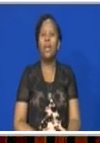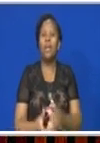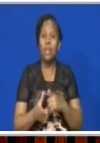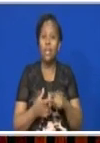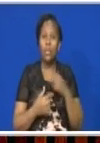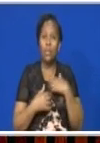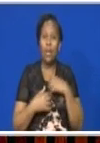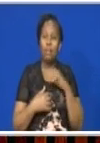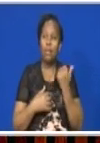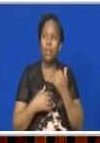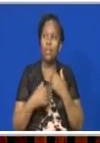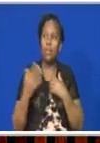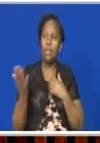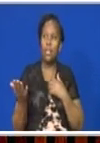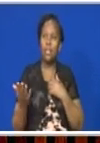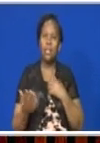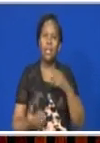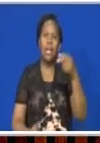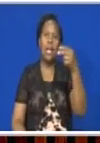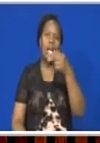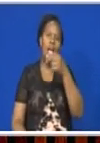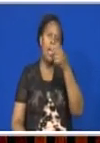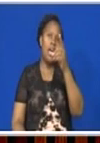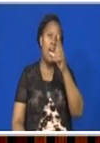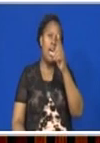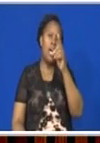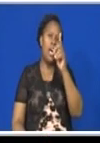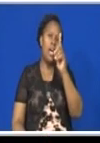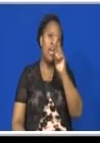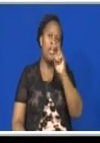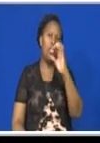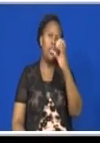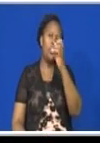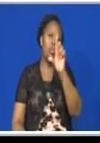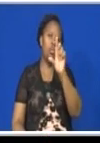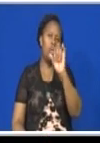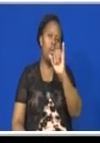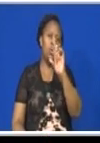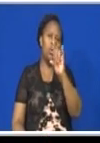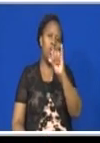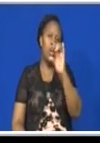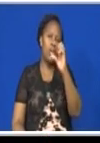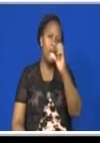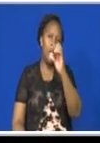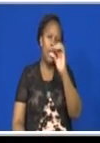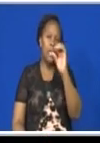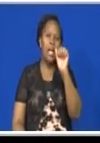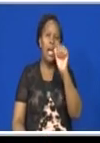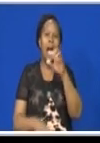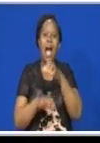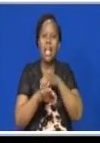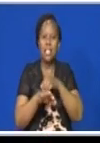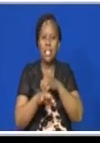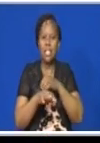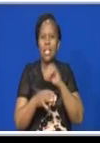we have another one, hydrochloric acid, which is also colorless. We have hydrochloric